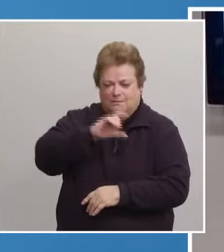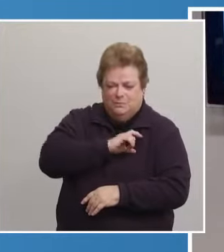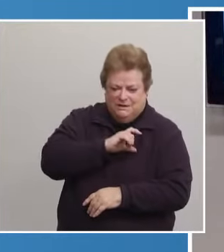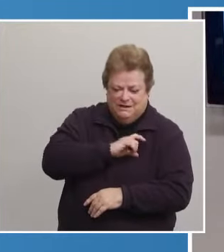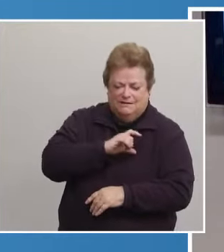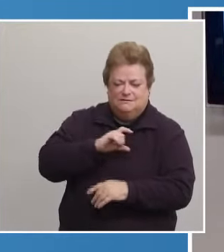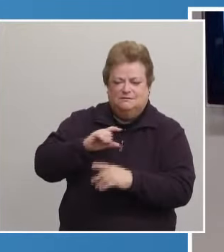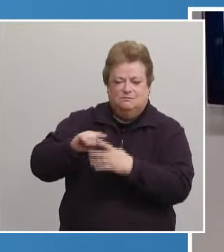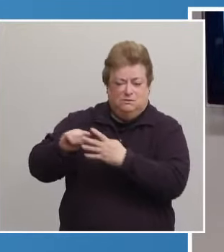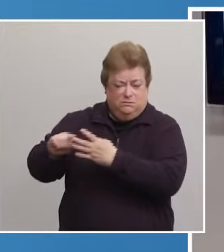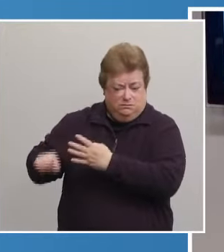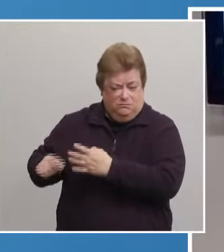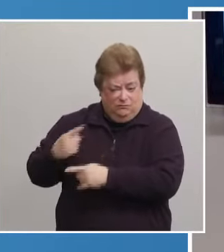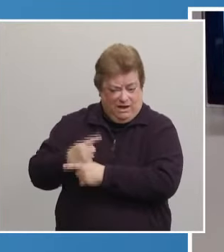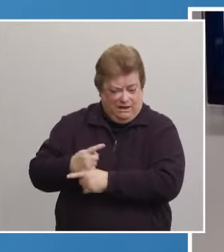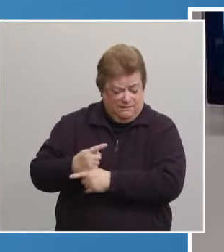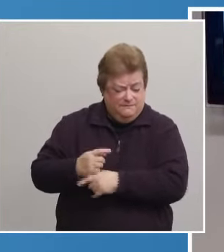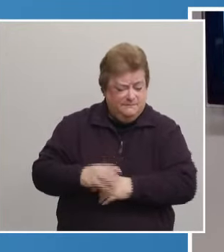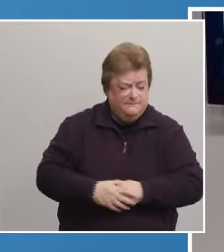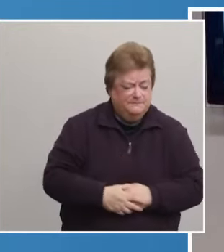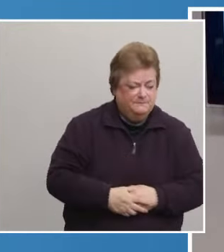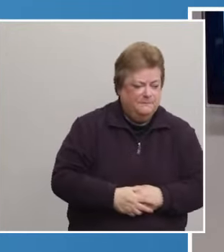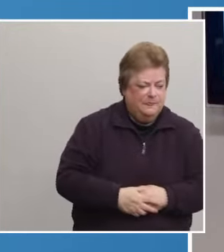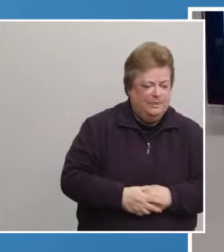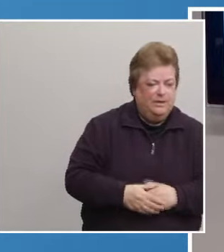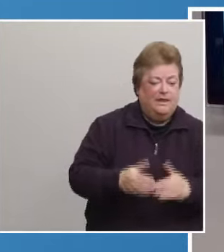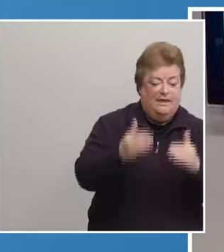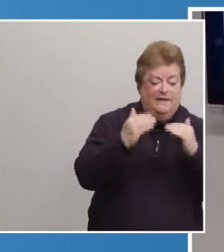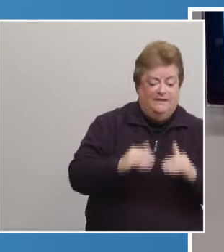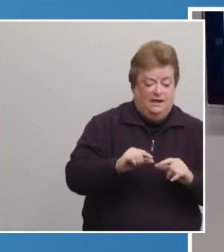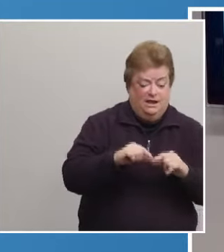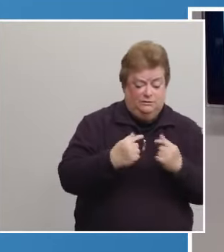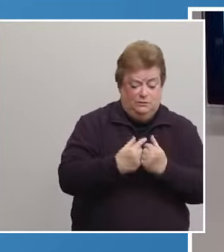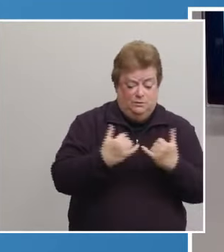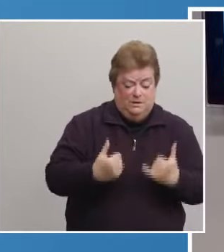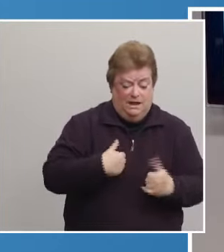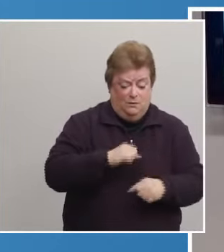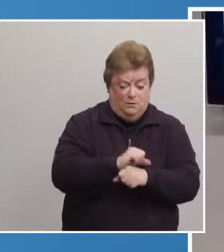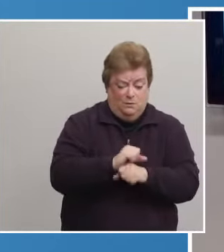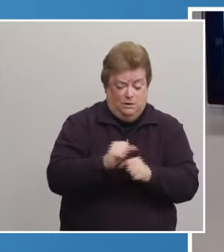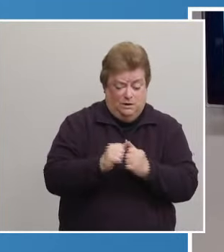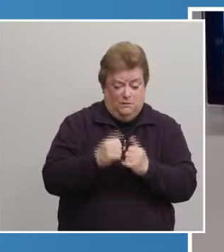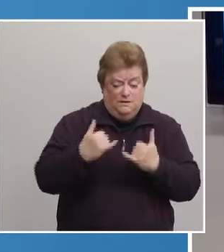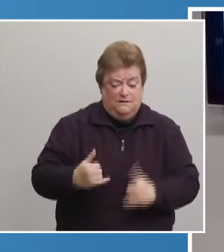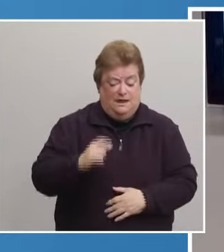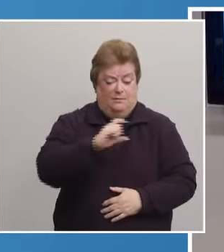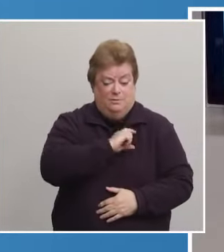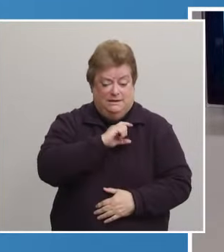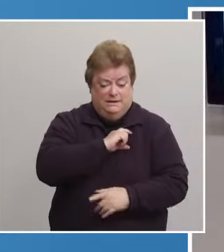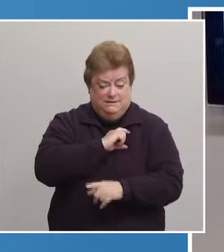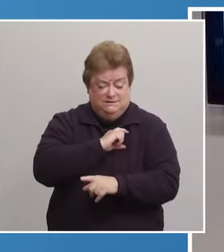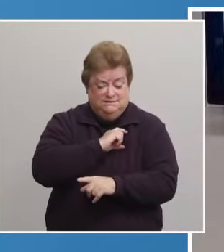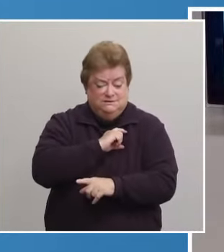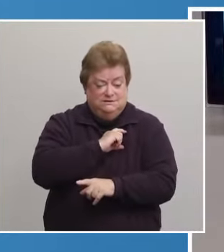kind of going down that list? Yes. The next group that we're working with are police, sheriffs,